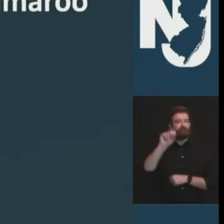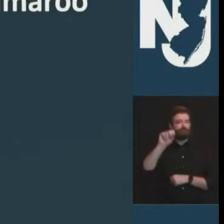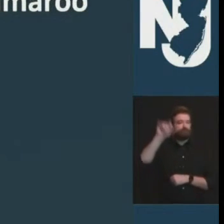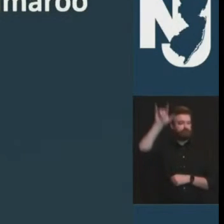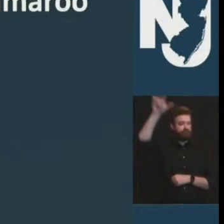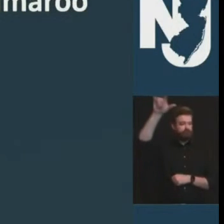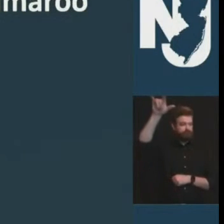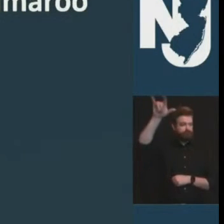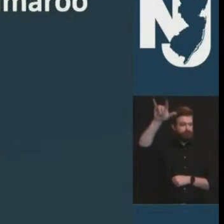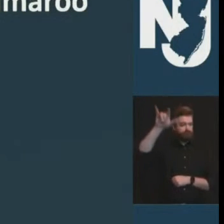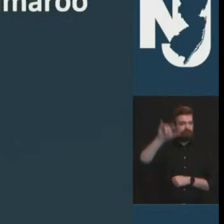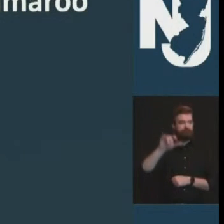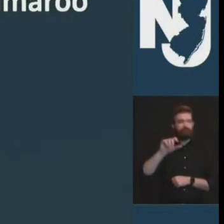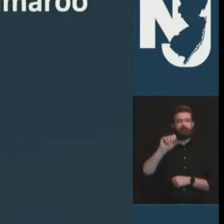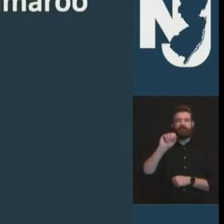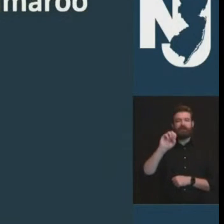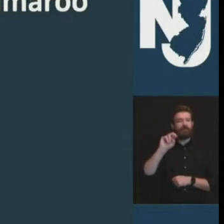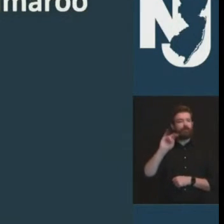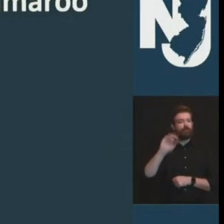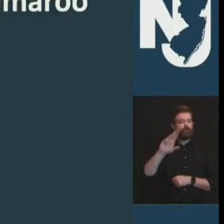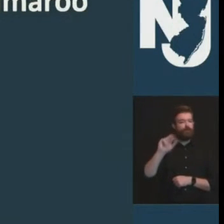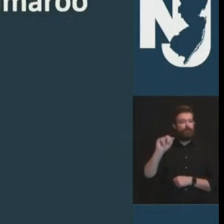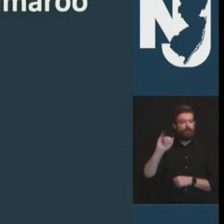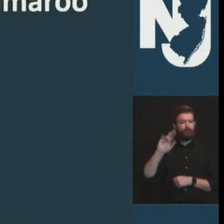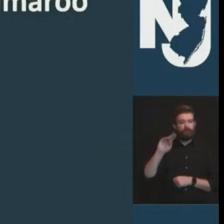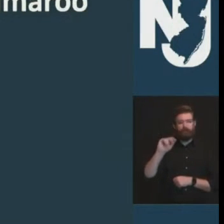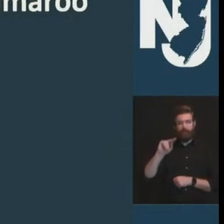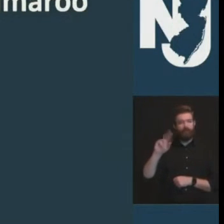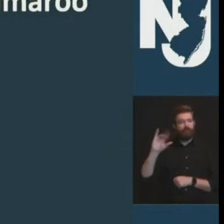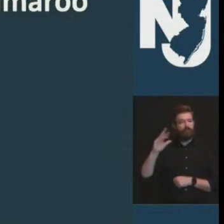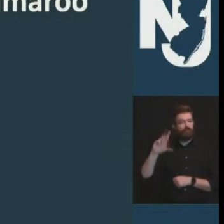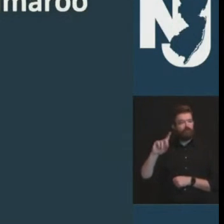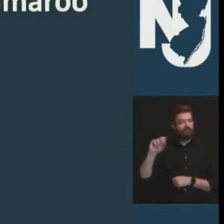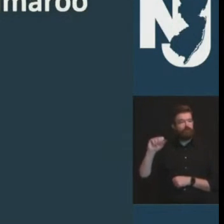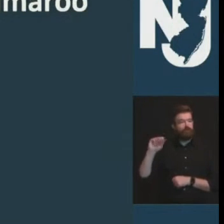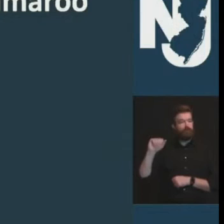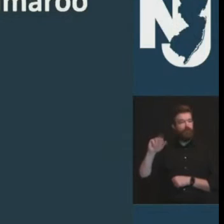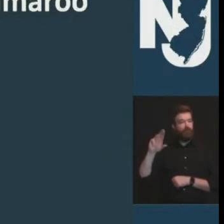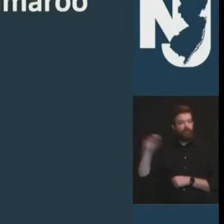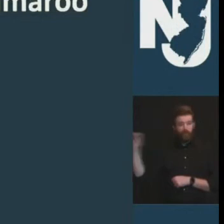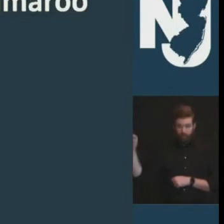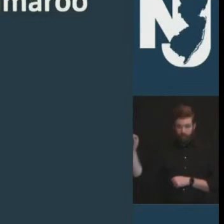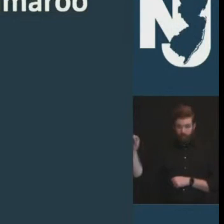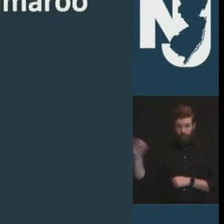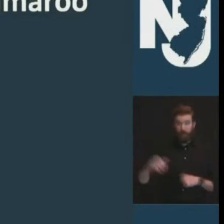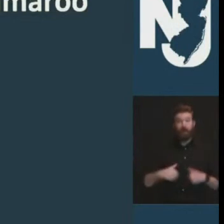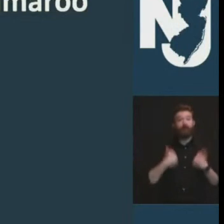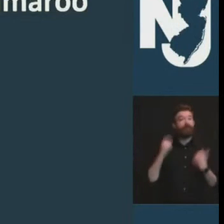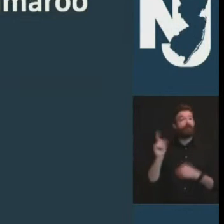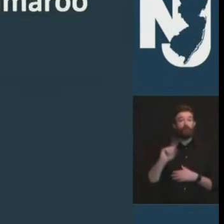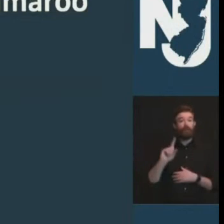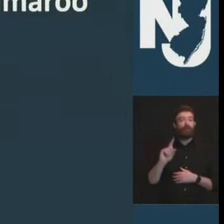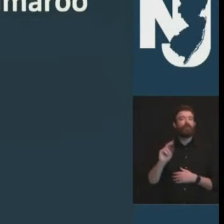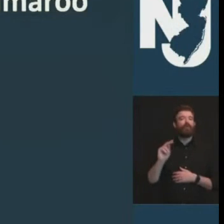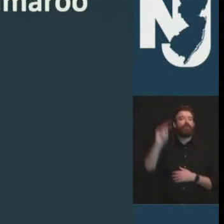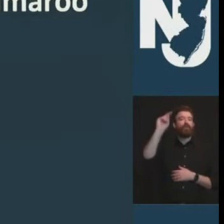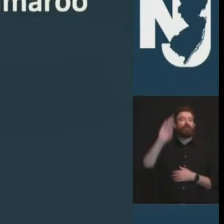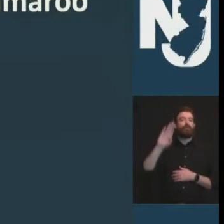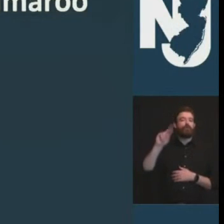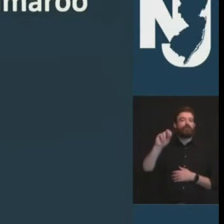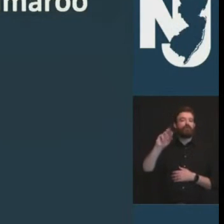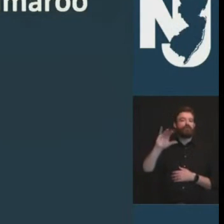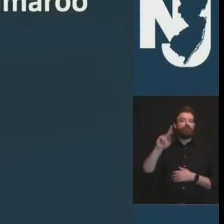richard samaru rico as he was known by many lived in north brunswick and i thank my dear friend mac womack its mayor